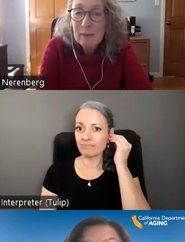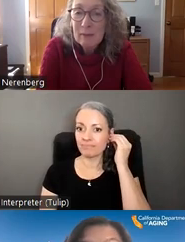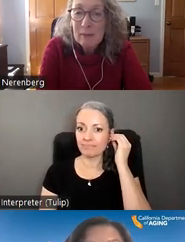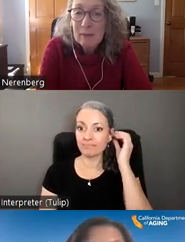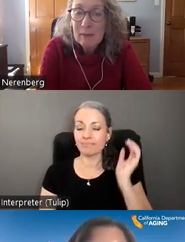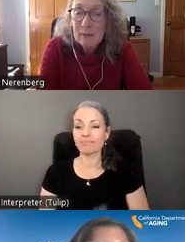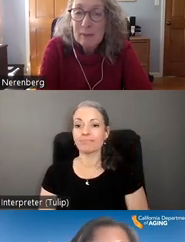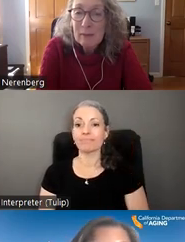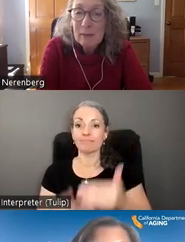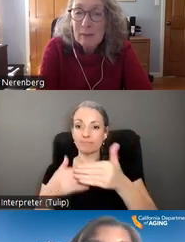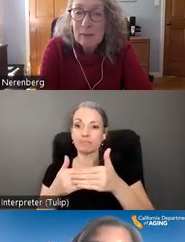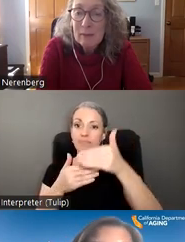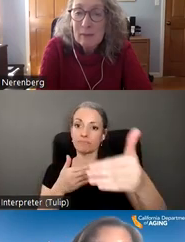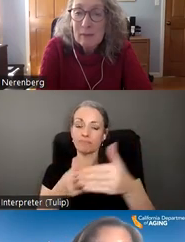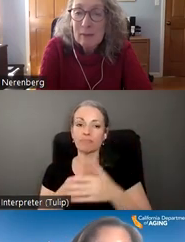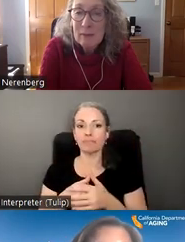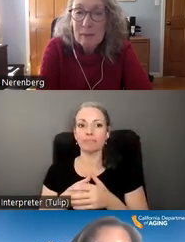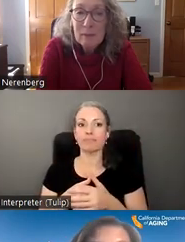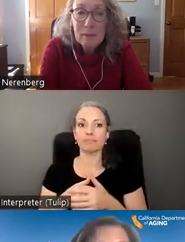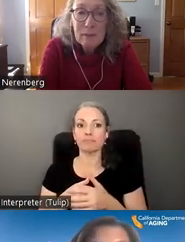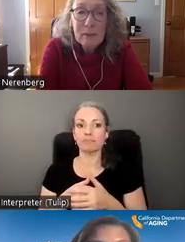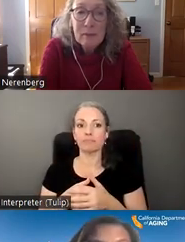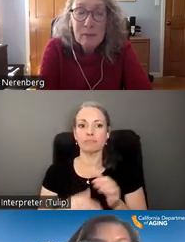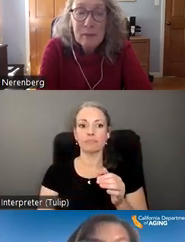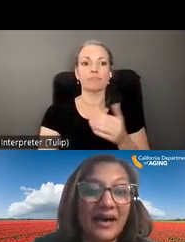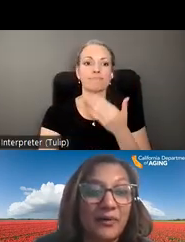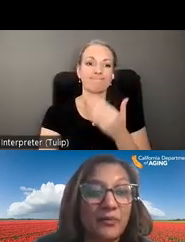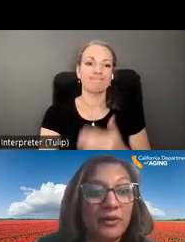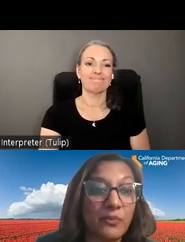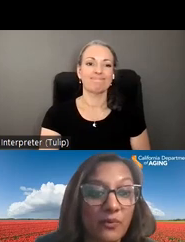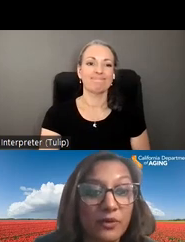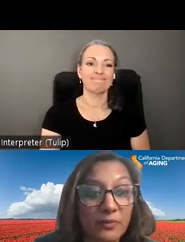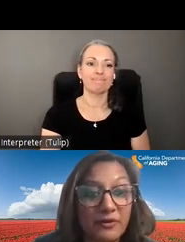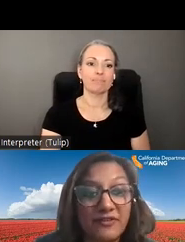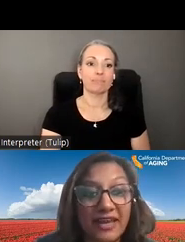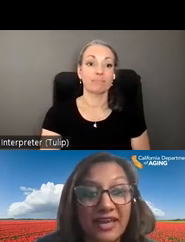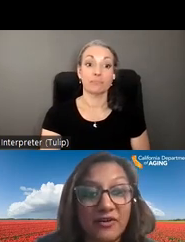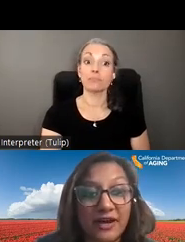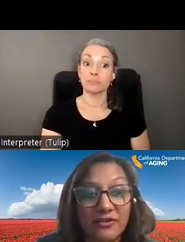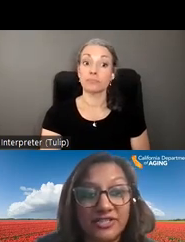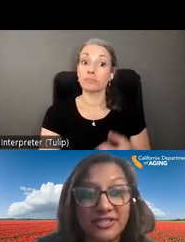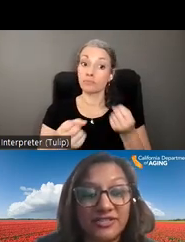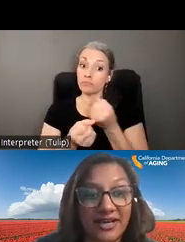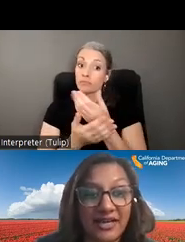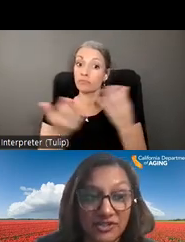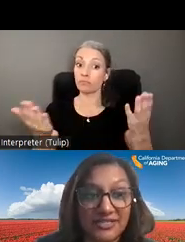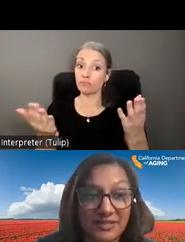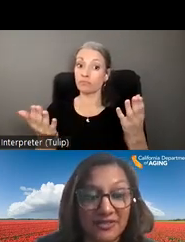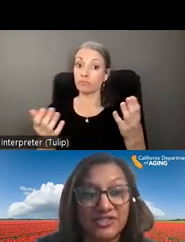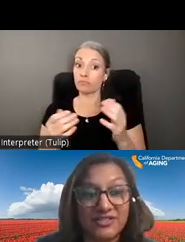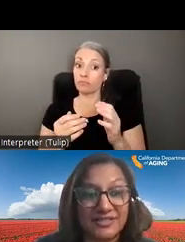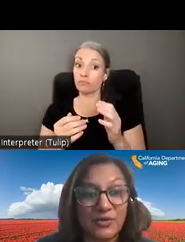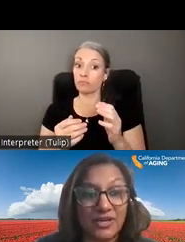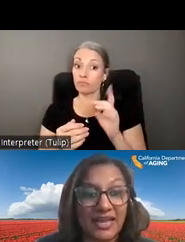next um next slide please thank you um we will be providing our elder elder